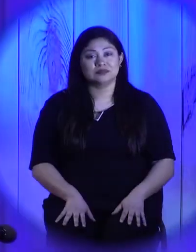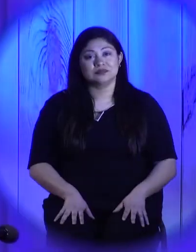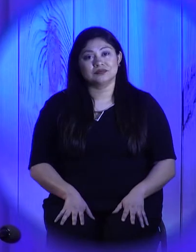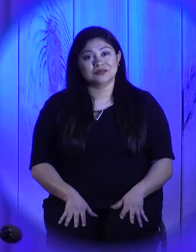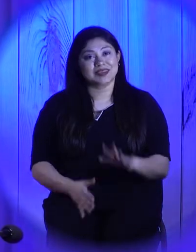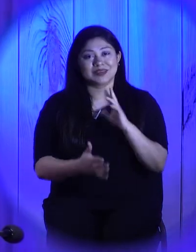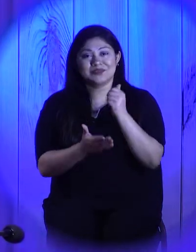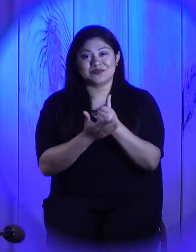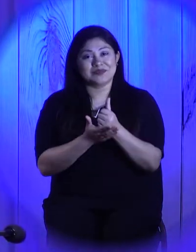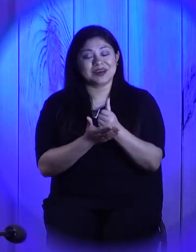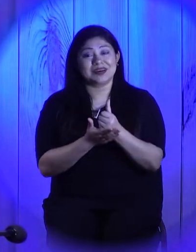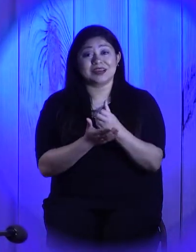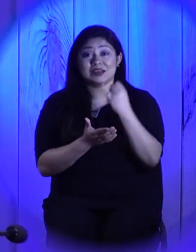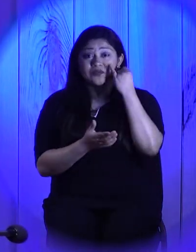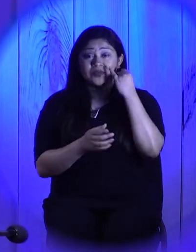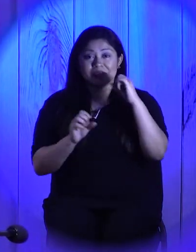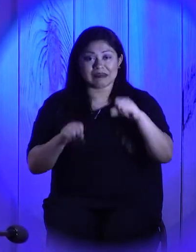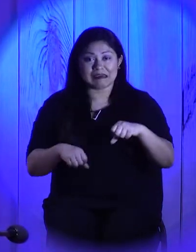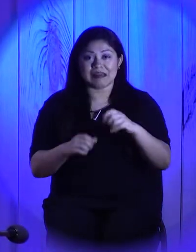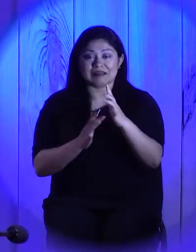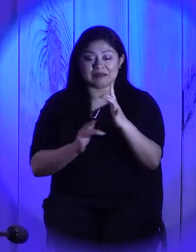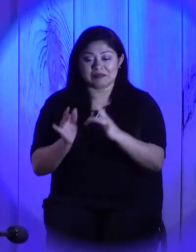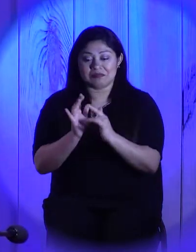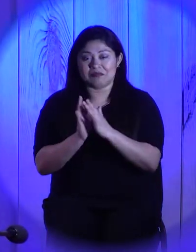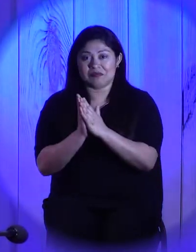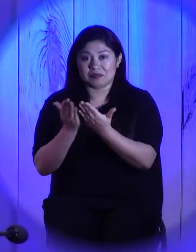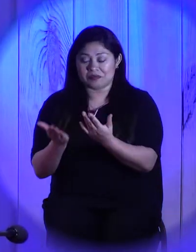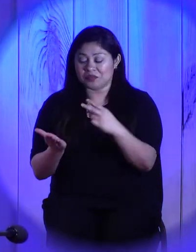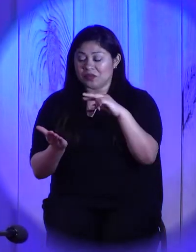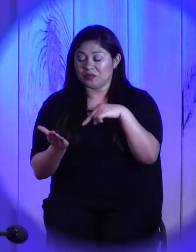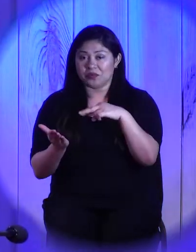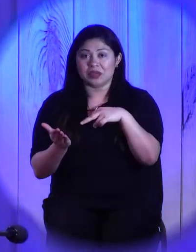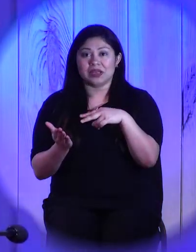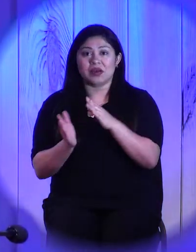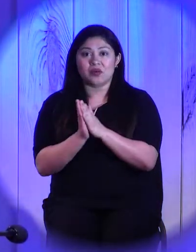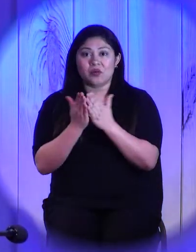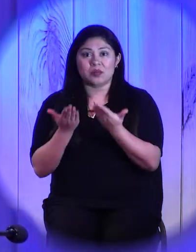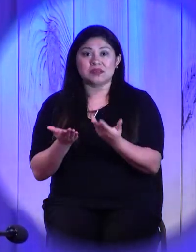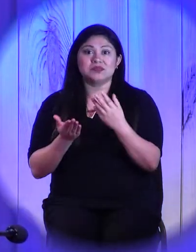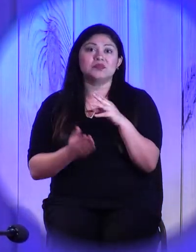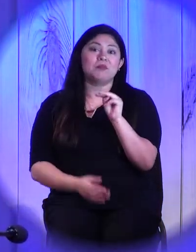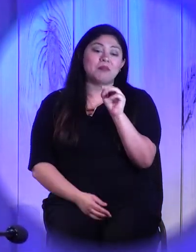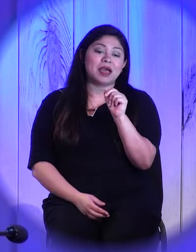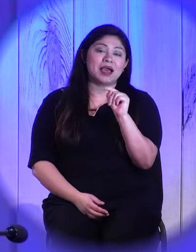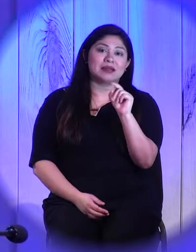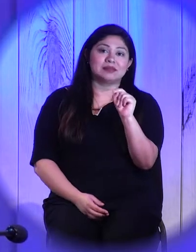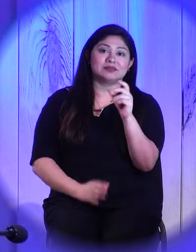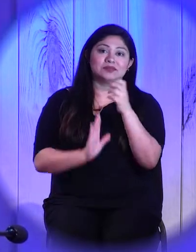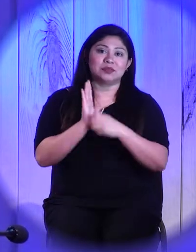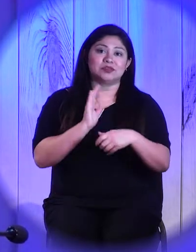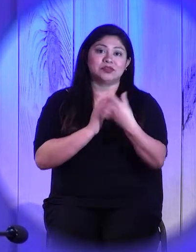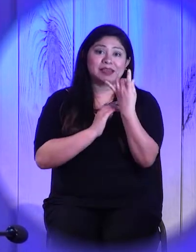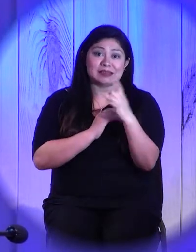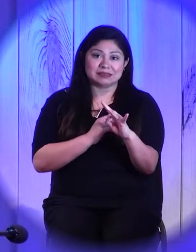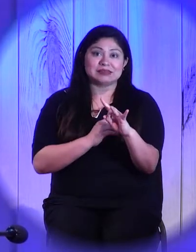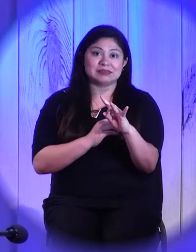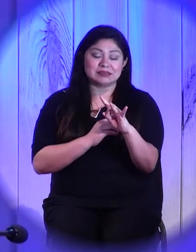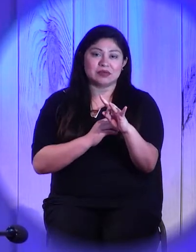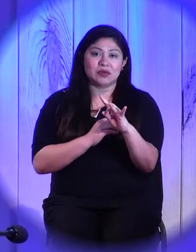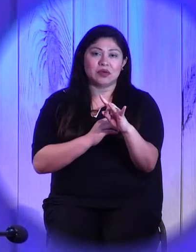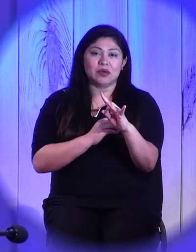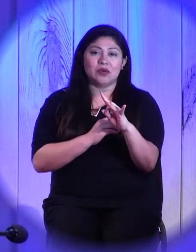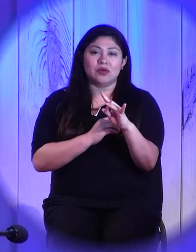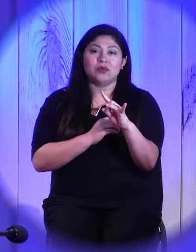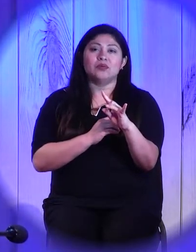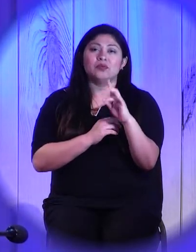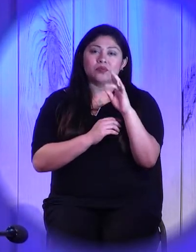Amen. If you would, take your copy of God's Word and open with me to Matthew chapter 18. We're going to be looking at the entire story,